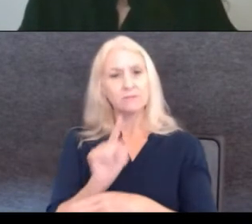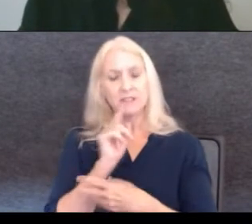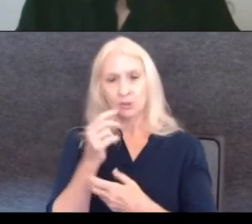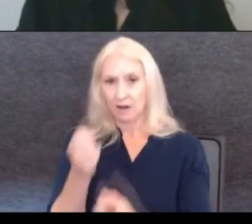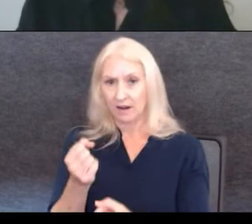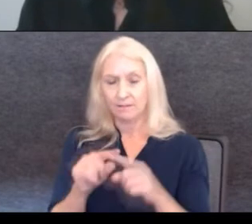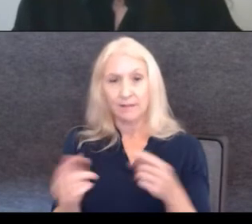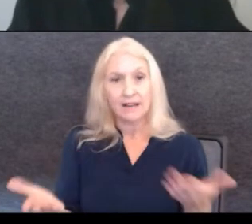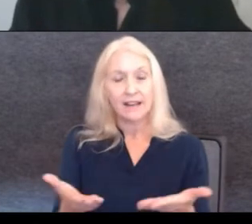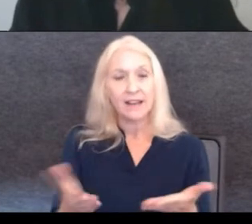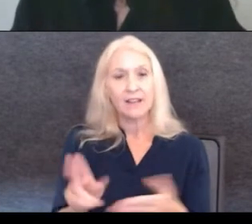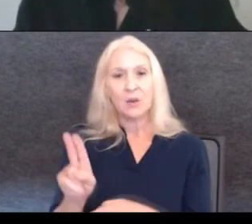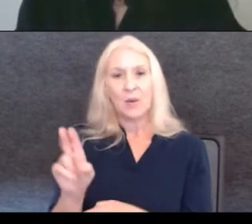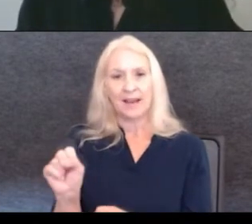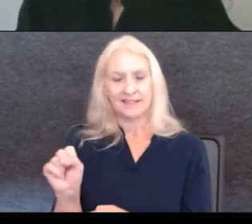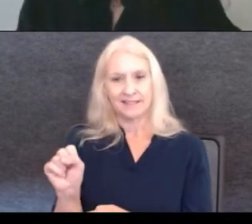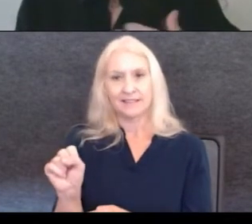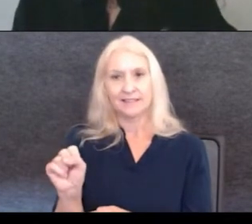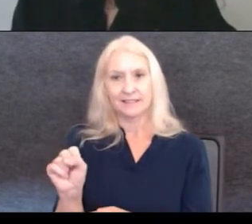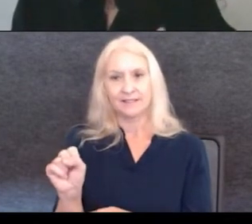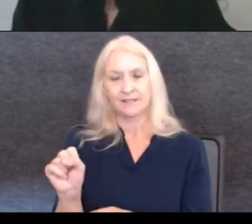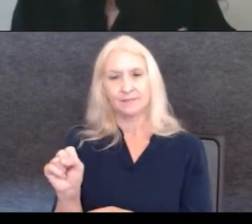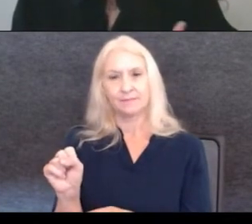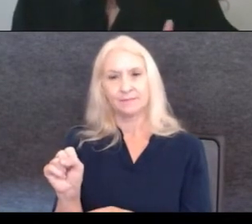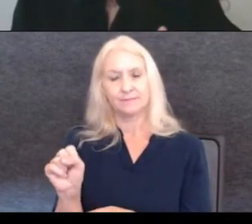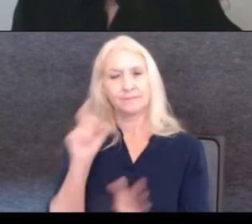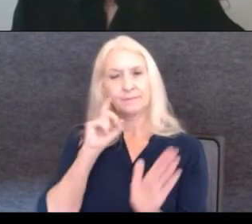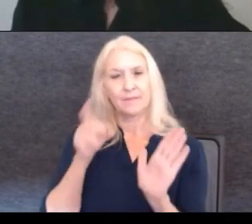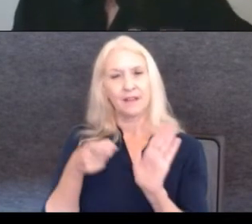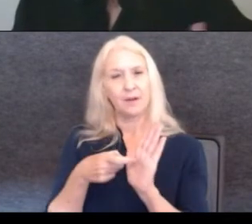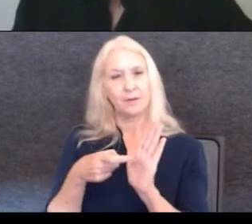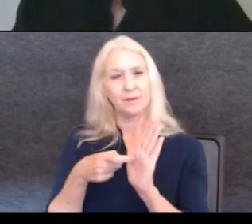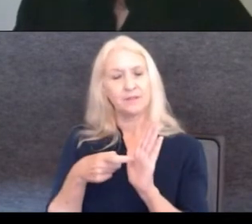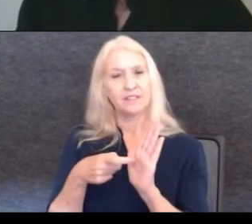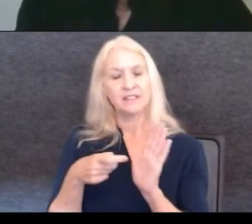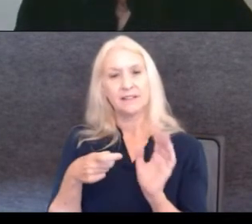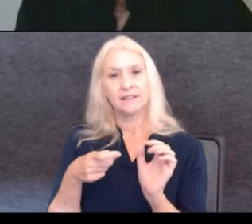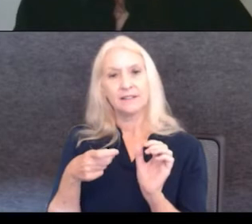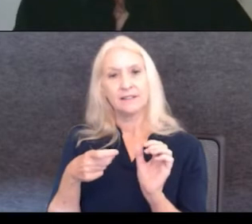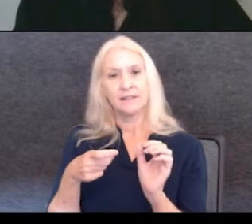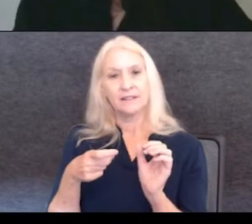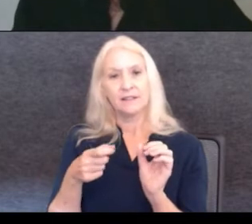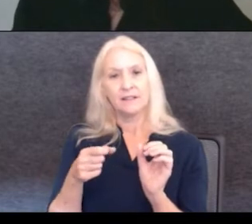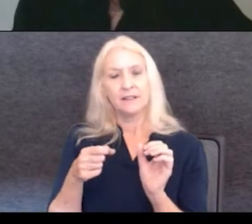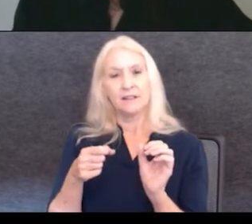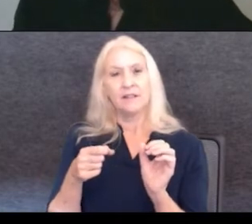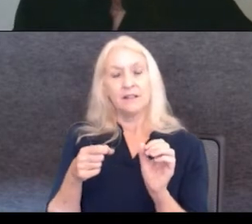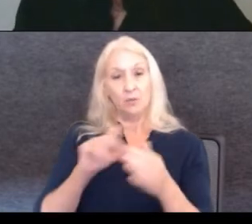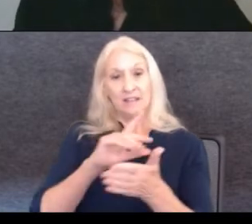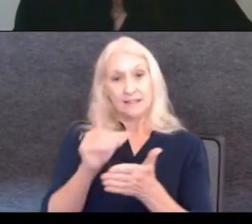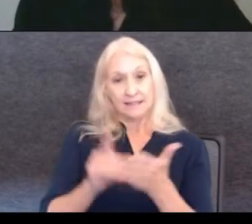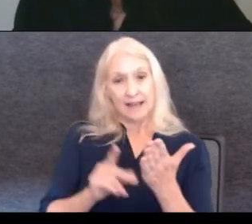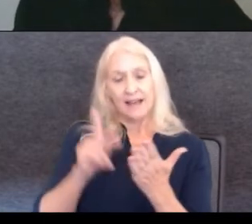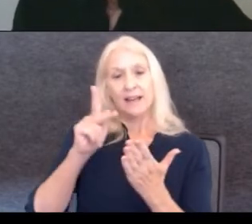uh, here in the U.S., I, I, I see, I noticed that when you, uh, design a project,